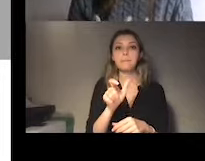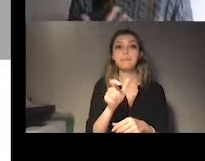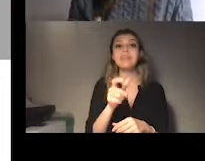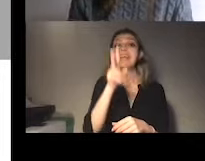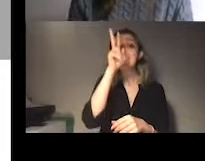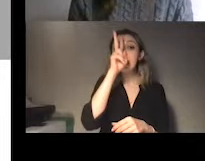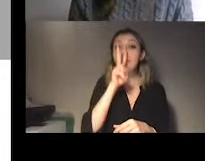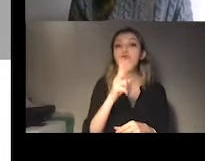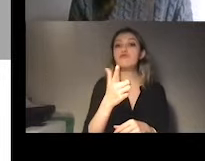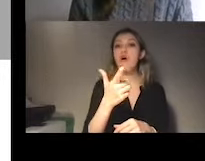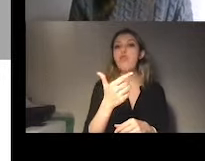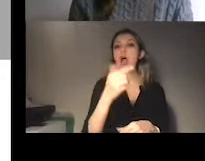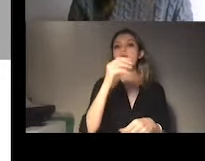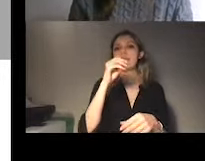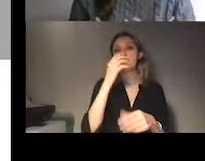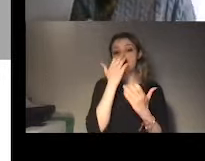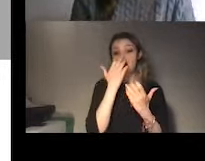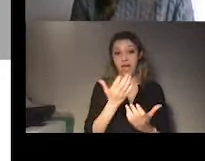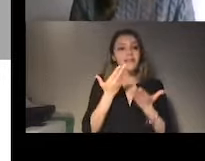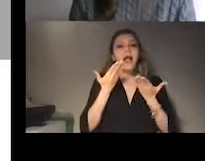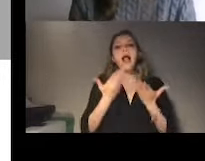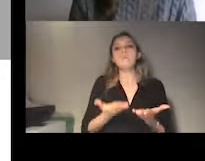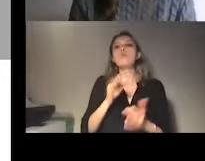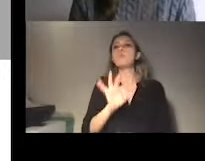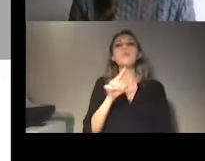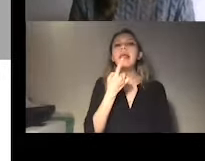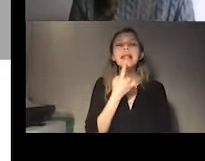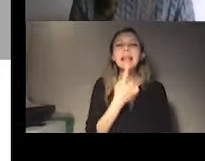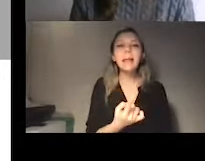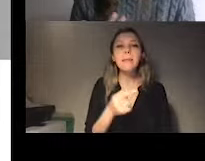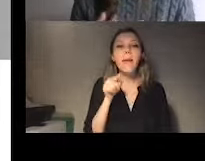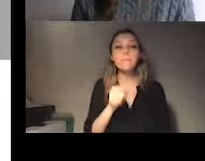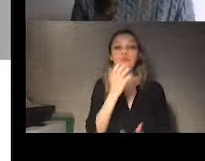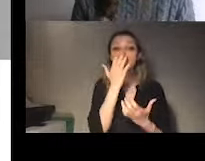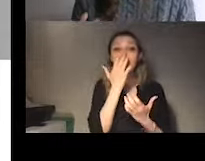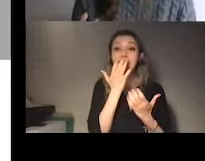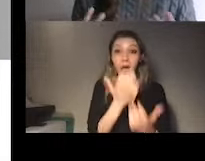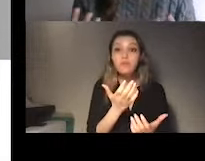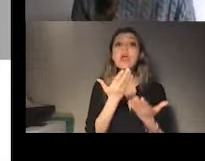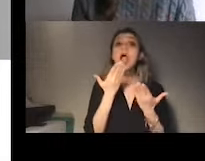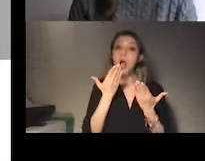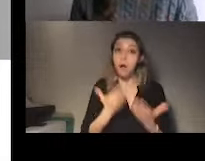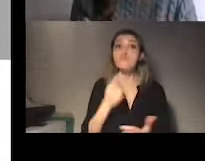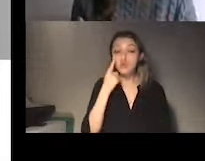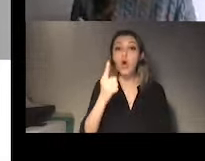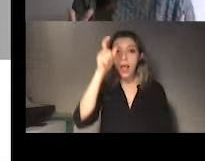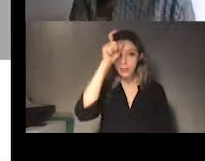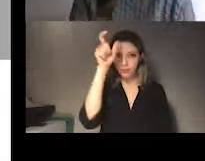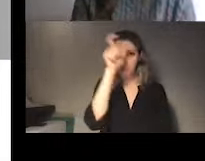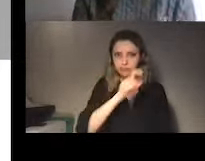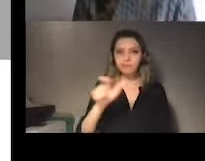What does it mean? It means that by accepting these recommendations, Turkey, the national delegation